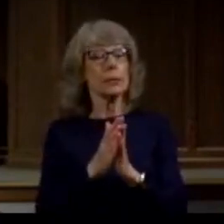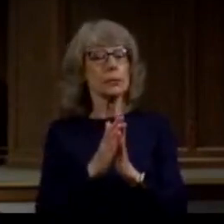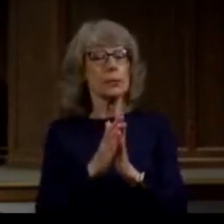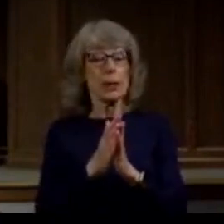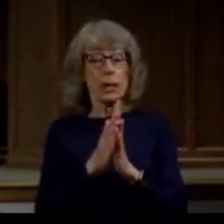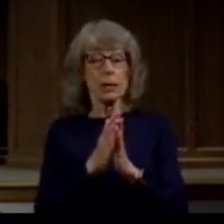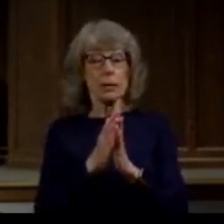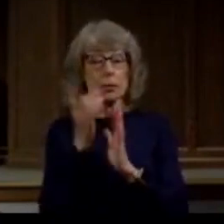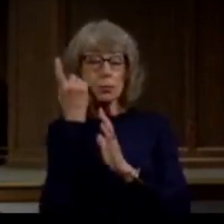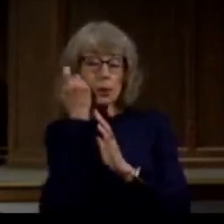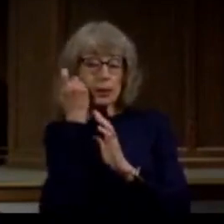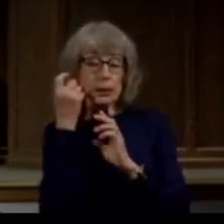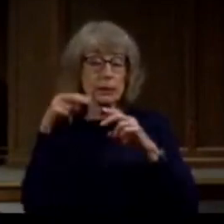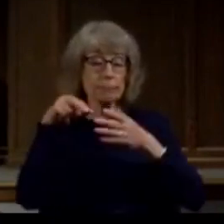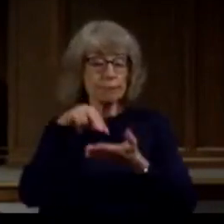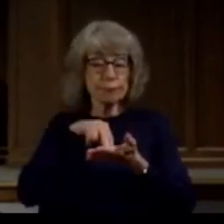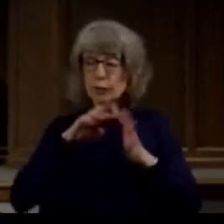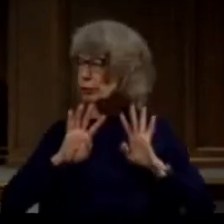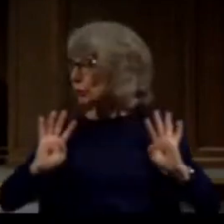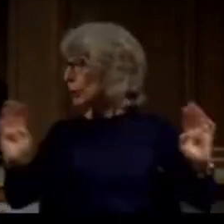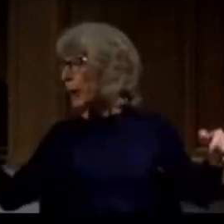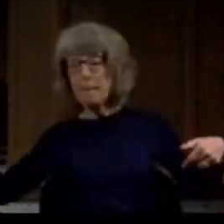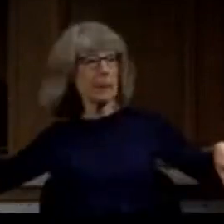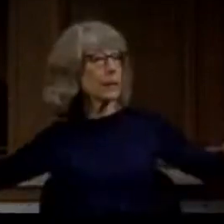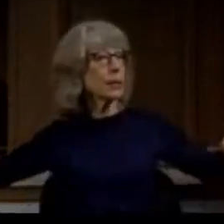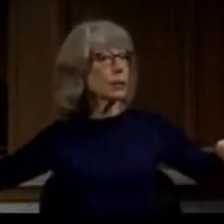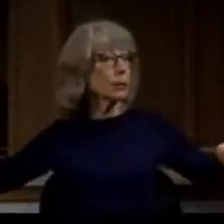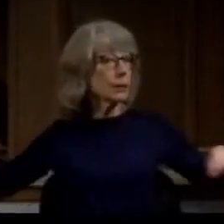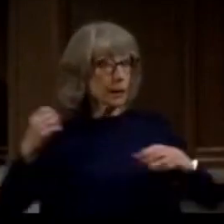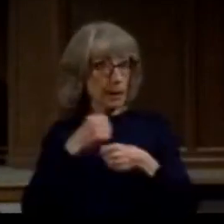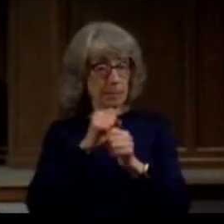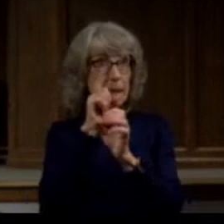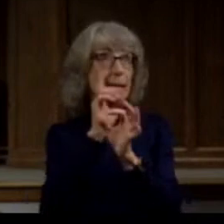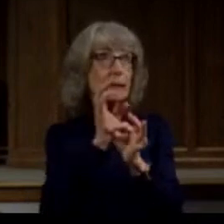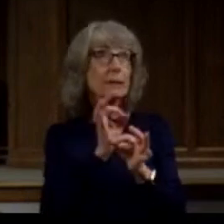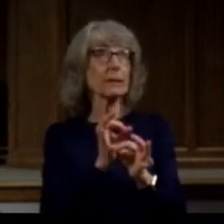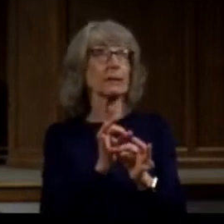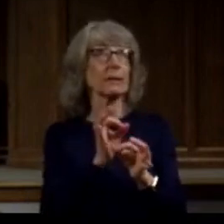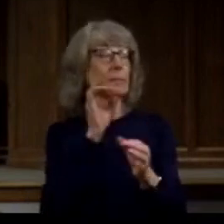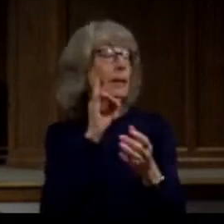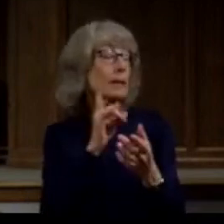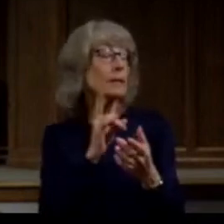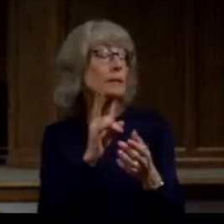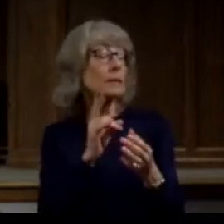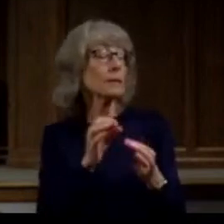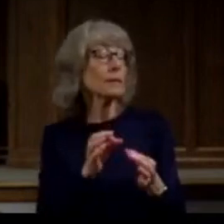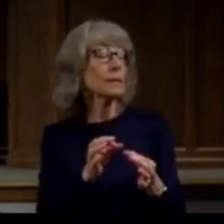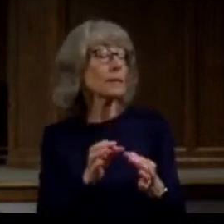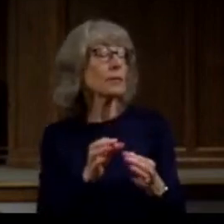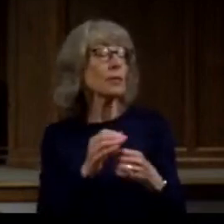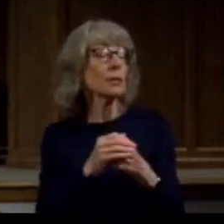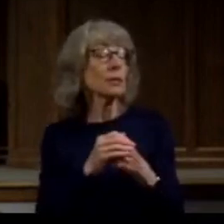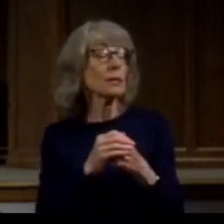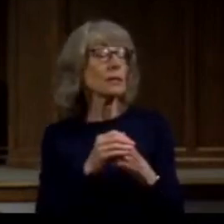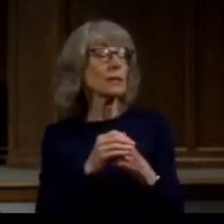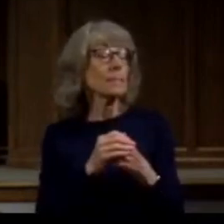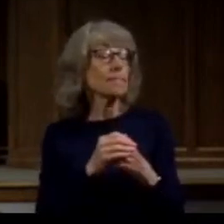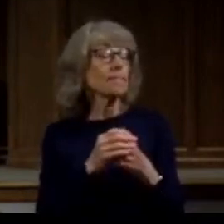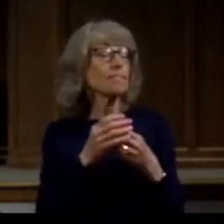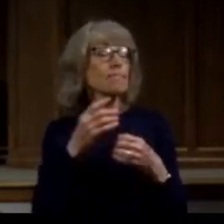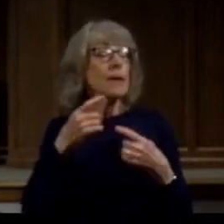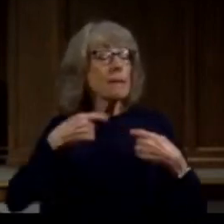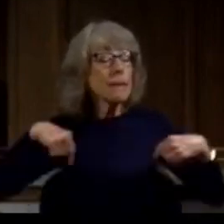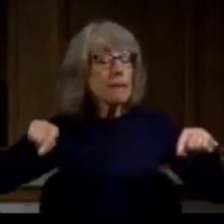scenes with a specific goal in mind God let us understand and know and do your will based upon what is